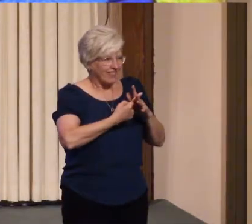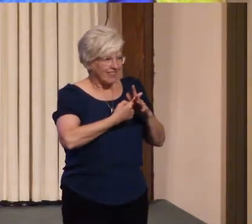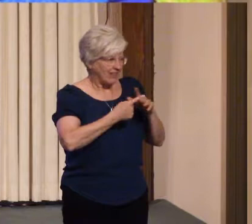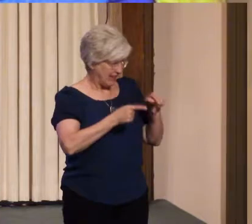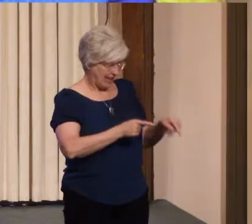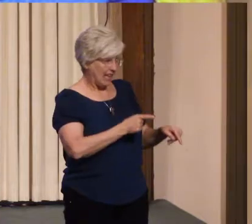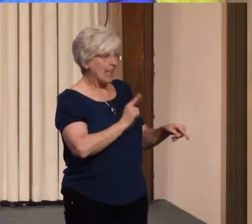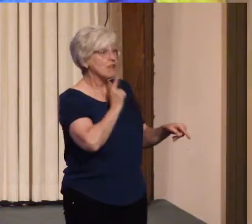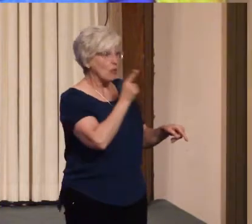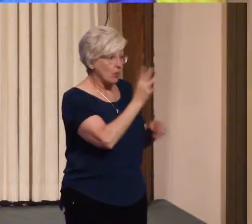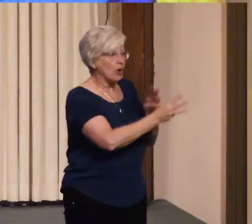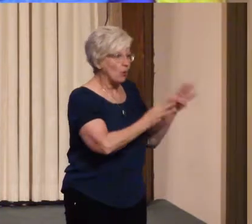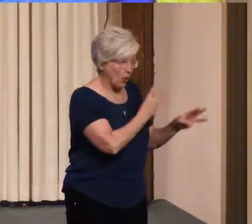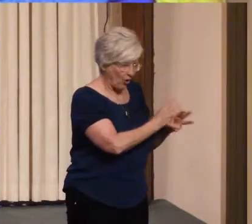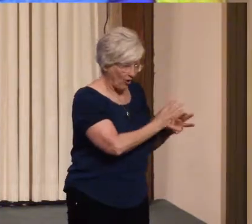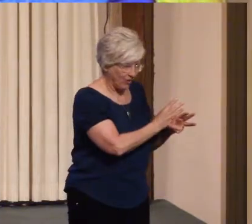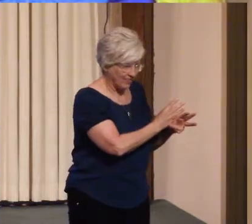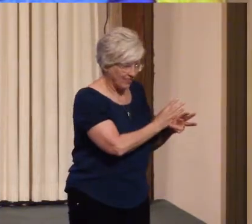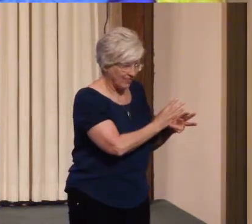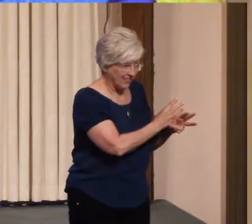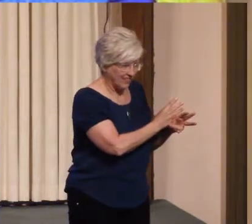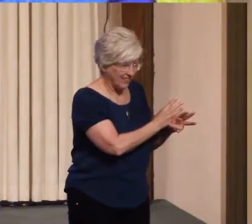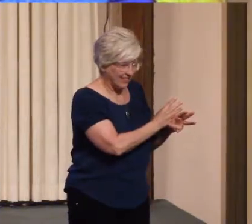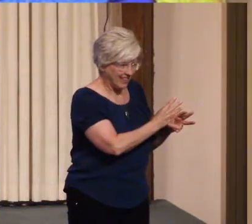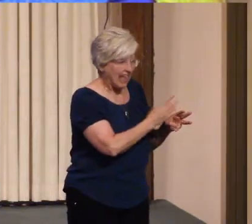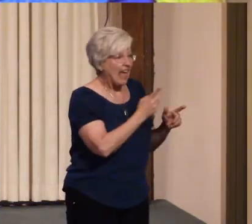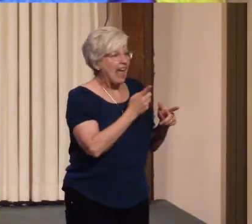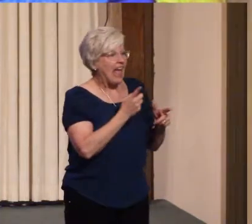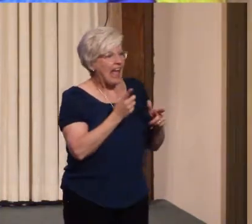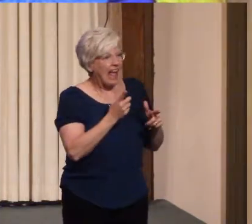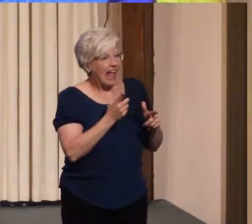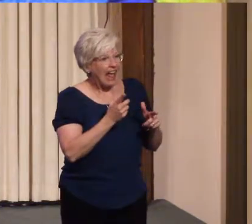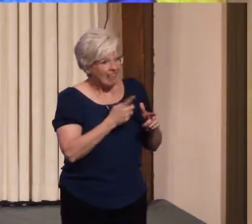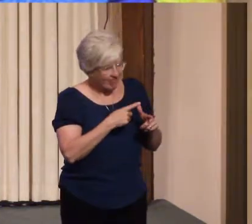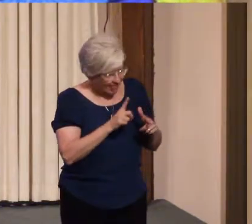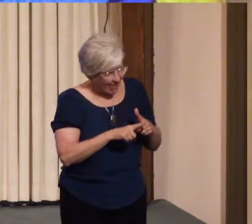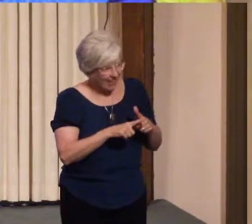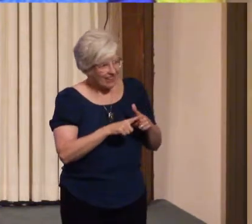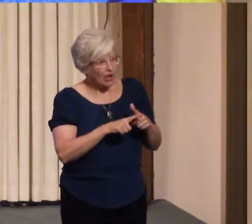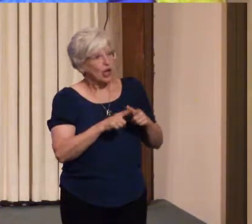and then go back in and do what had to be done.